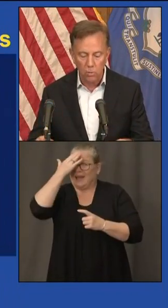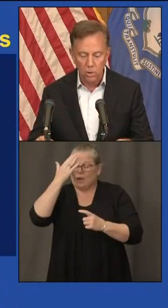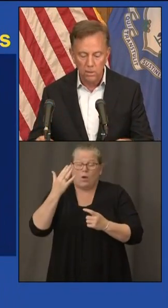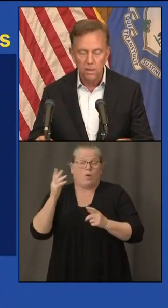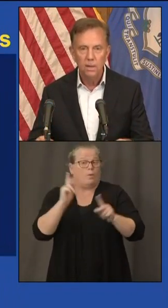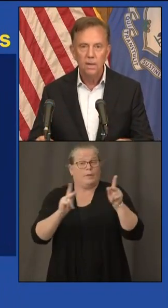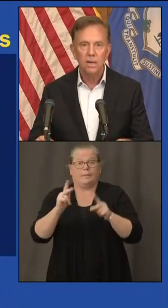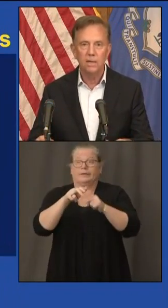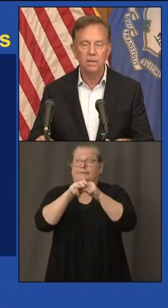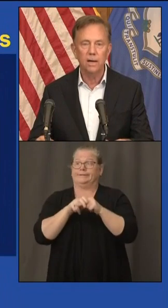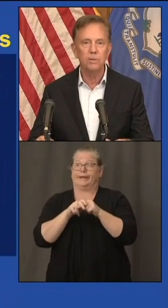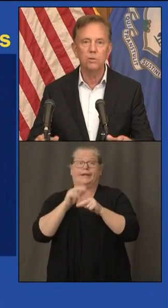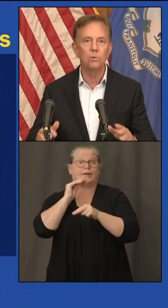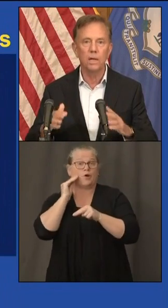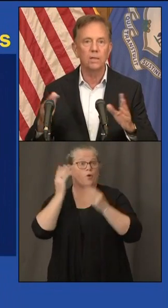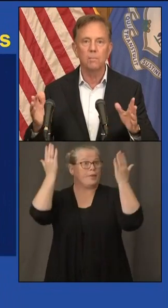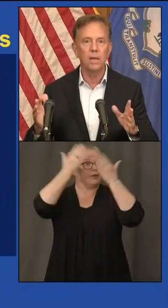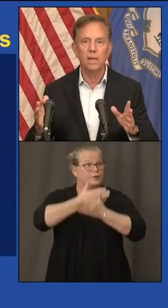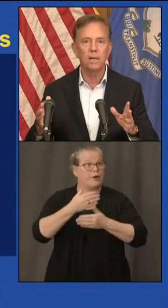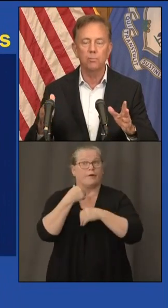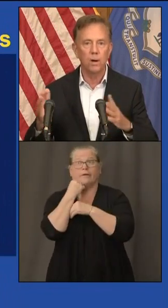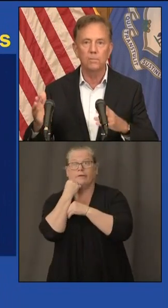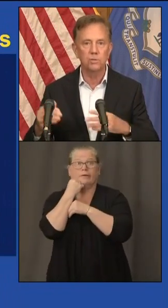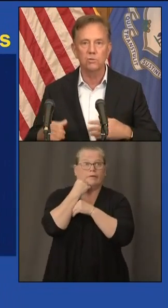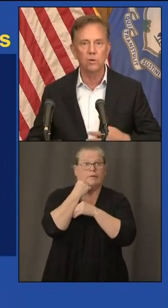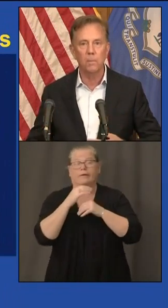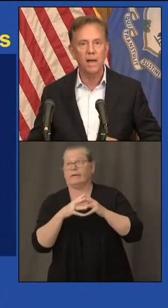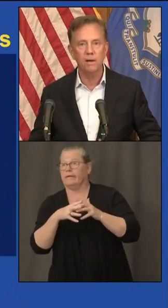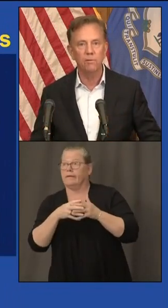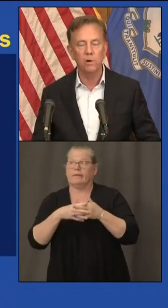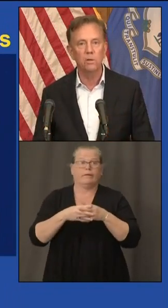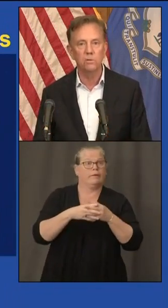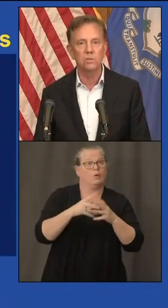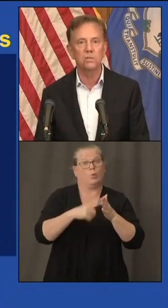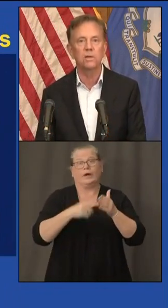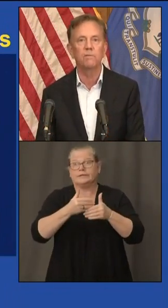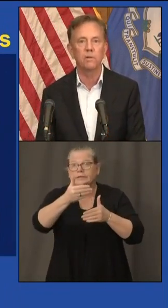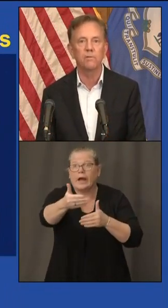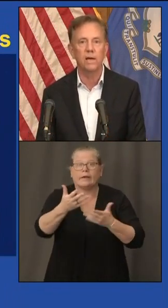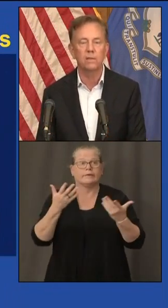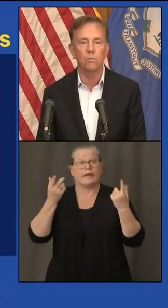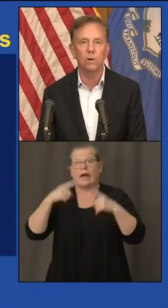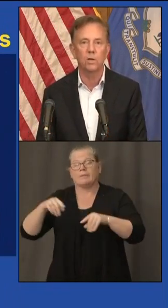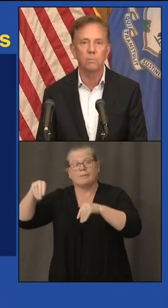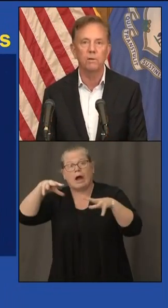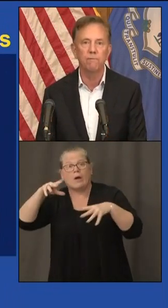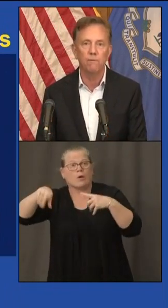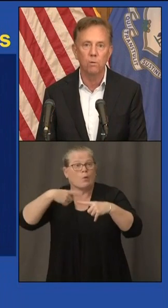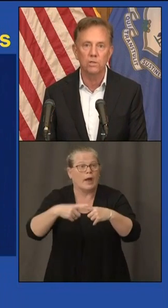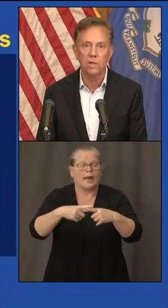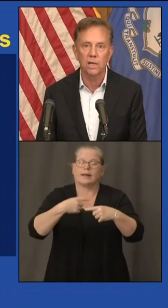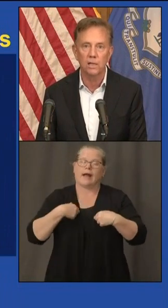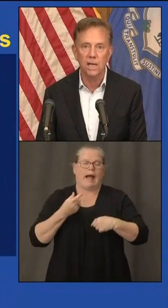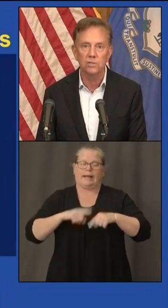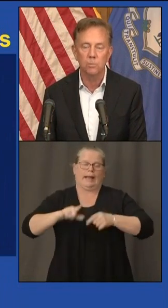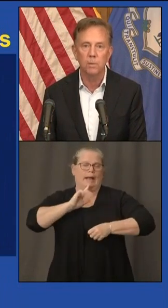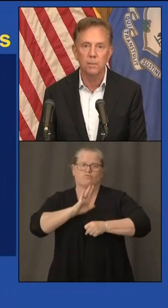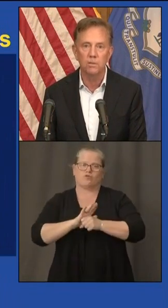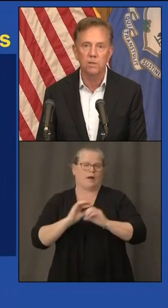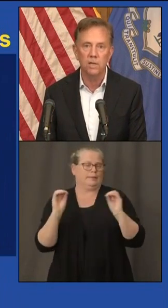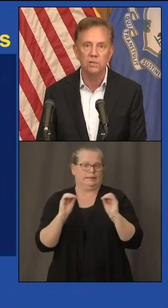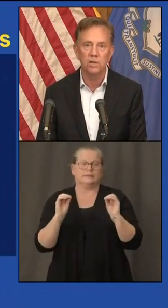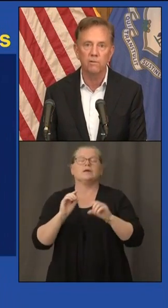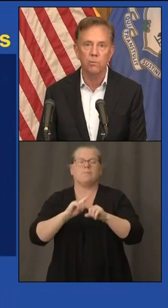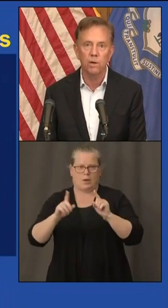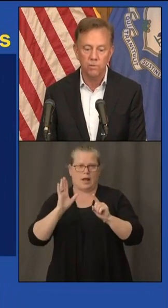power go on and i've been told not to make any promises on behalf of others except for the fact that we're going to be focused like a laser